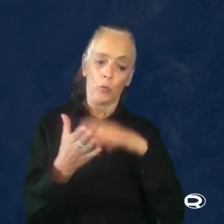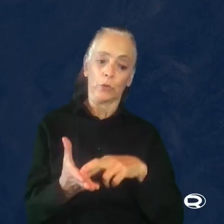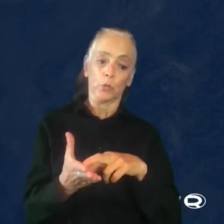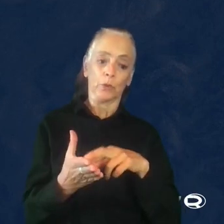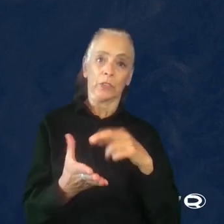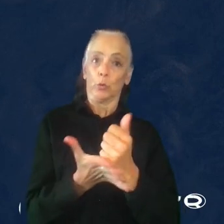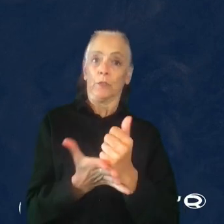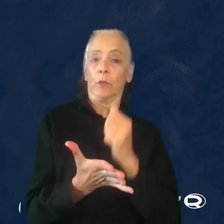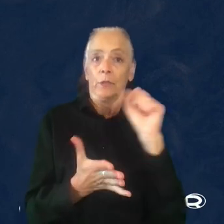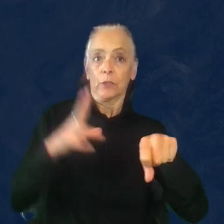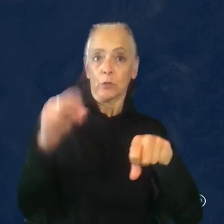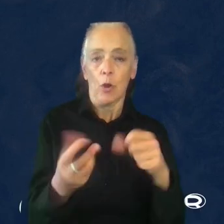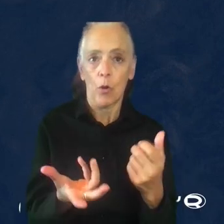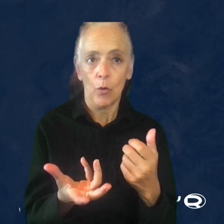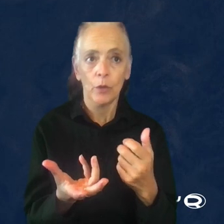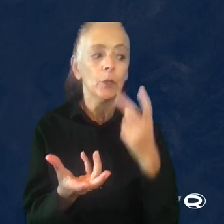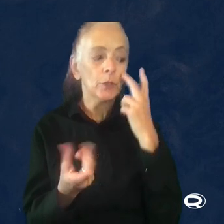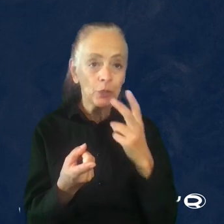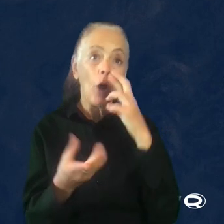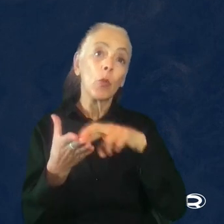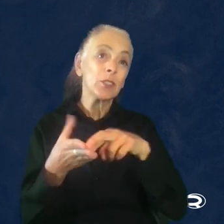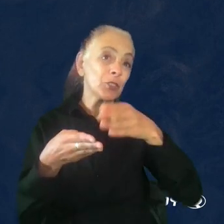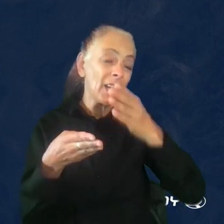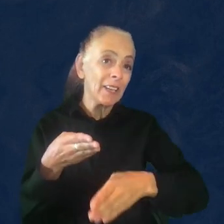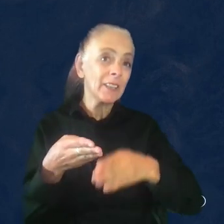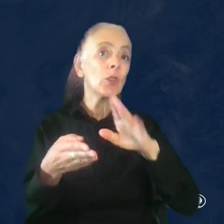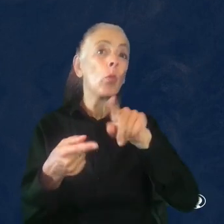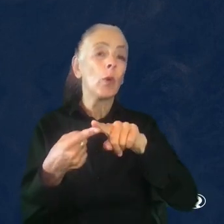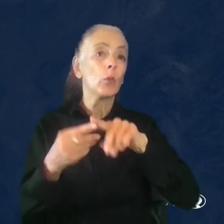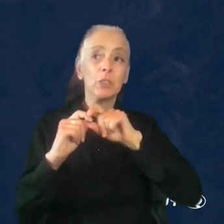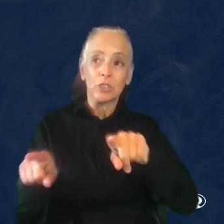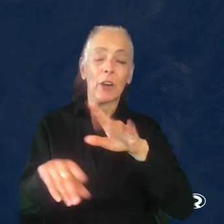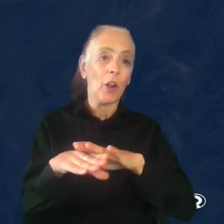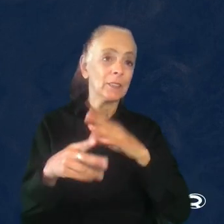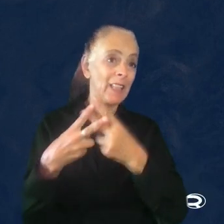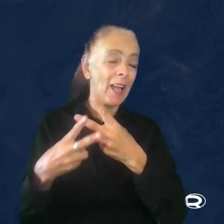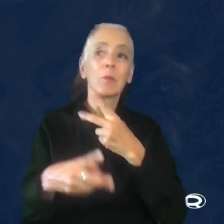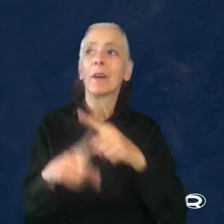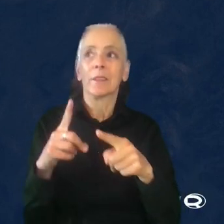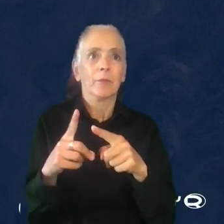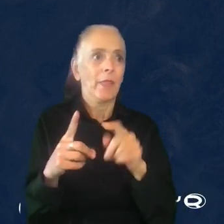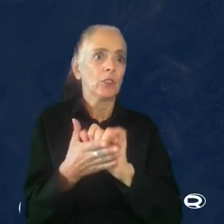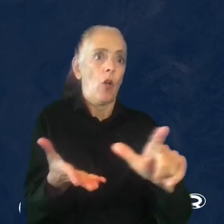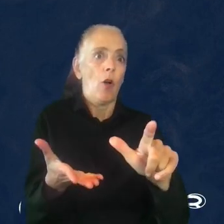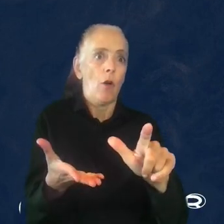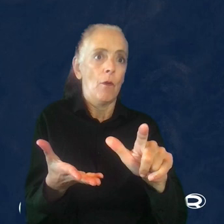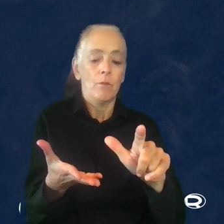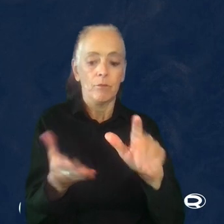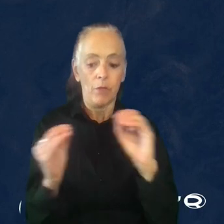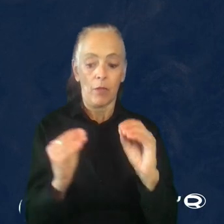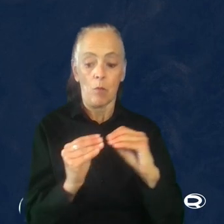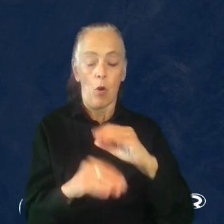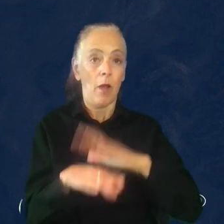As you saw in the previous slide, the research ended when the report was shared on Slack and that was it. So nothing happened on my side after that. I had no